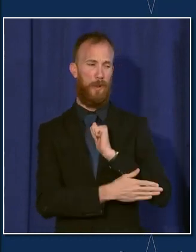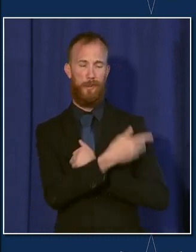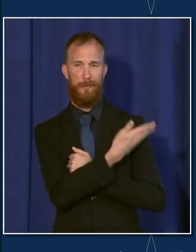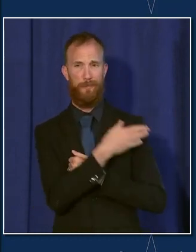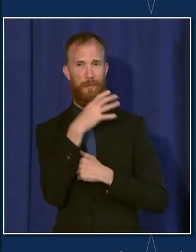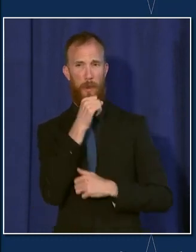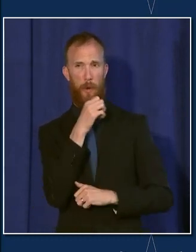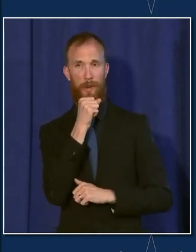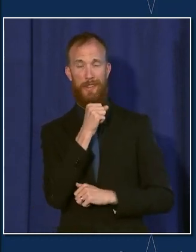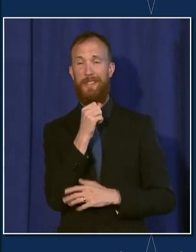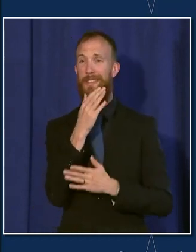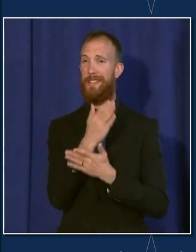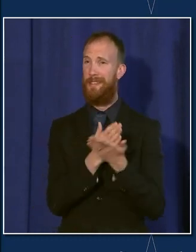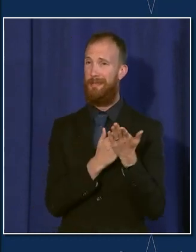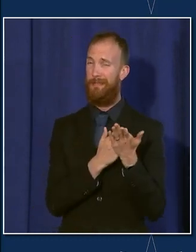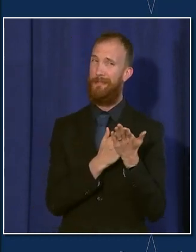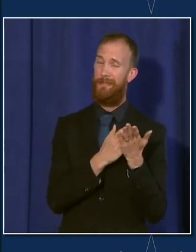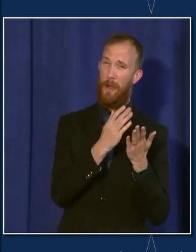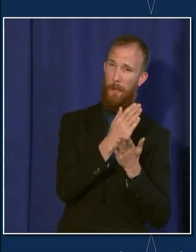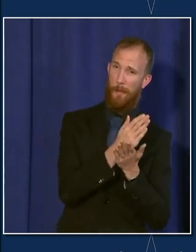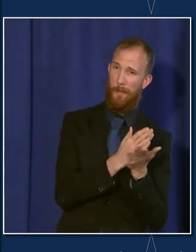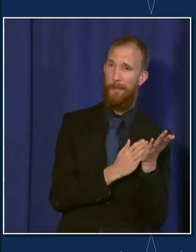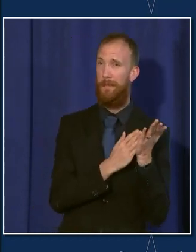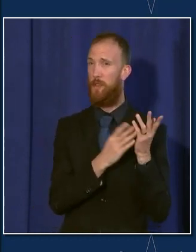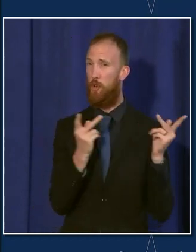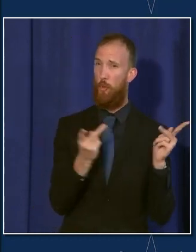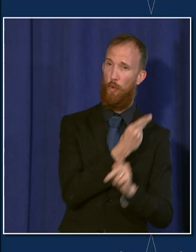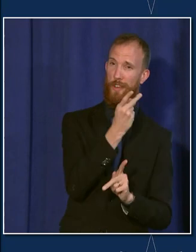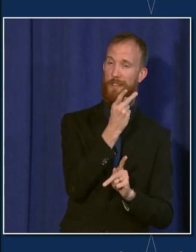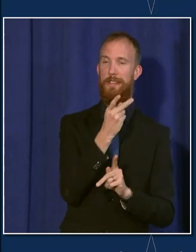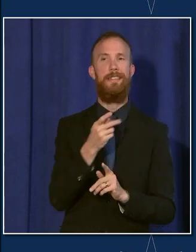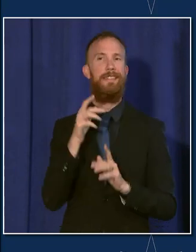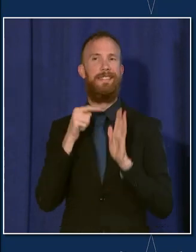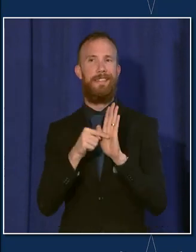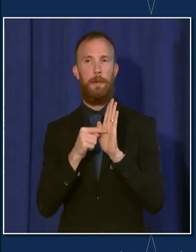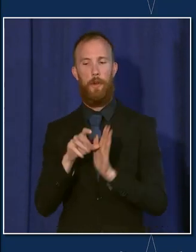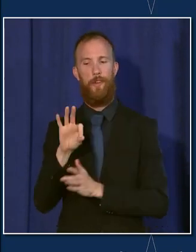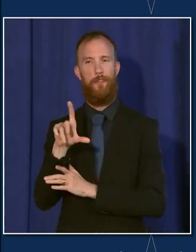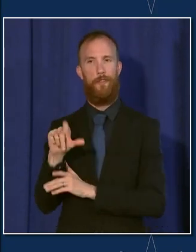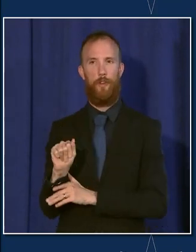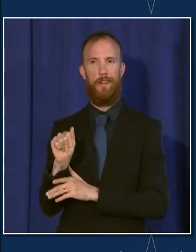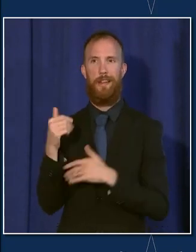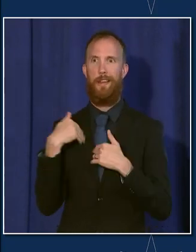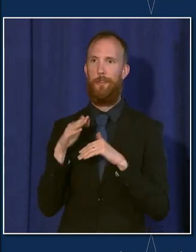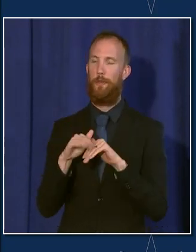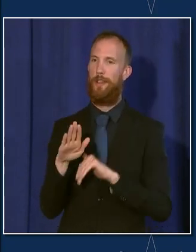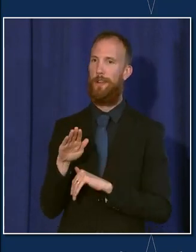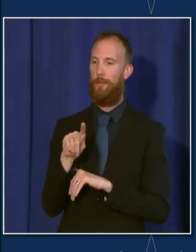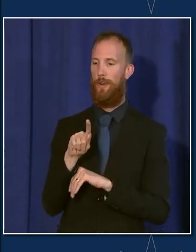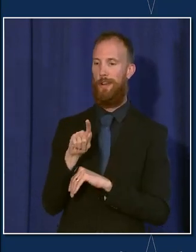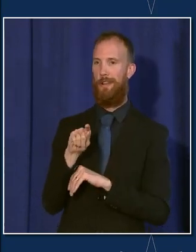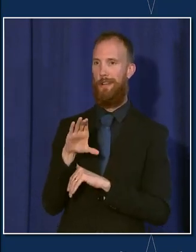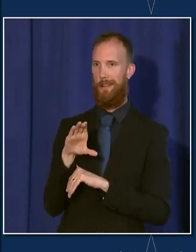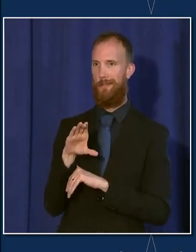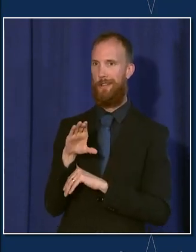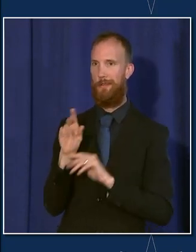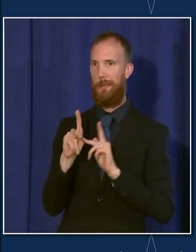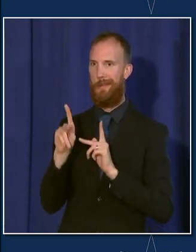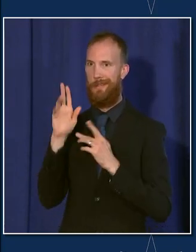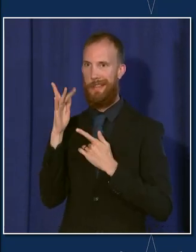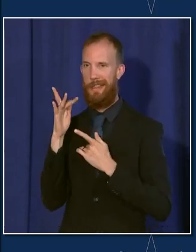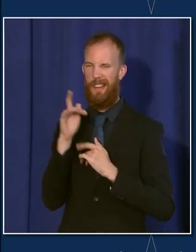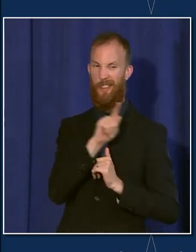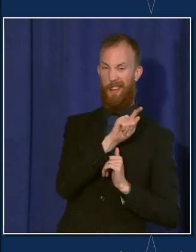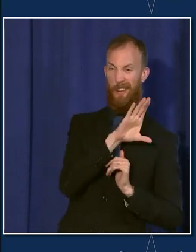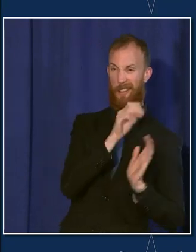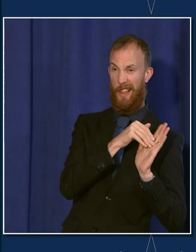parts that are worse than others, and particularly where you look at Florida, Florida is now averaging more than 100 cases per 100,000 per